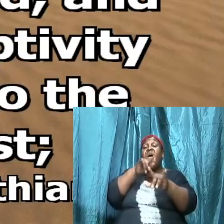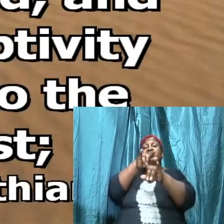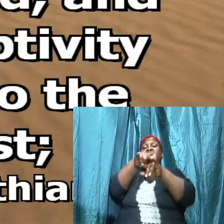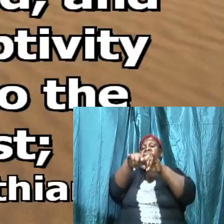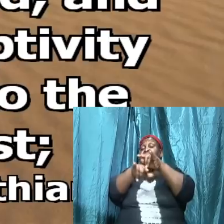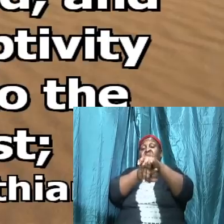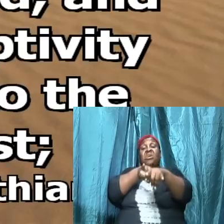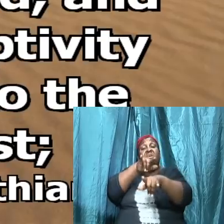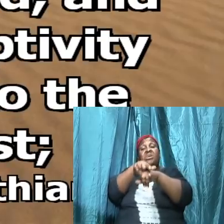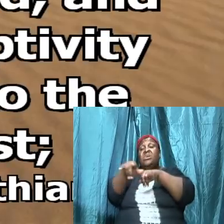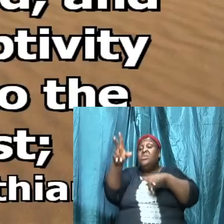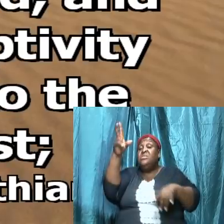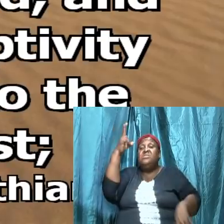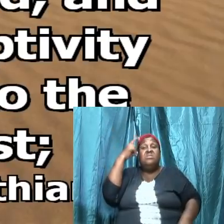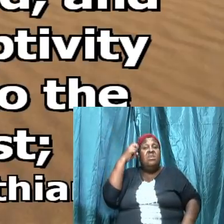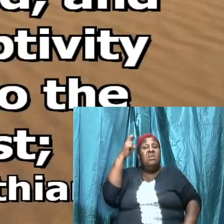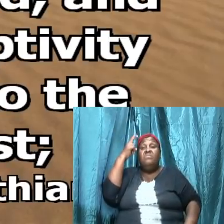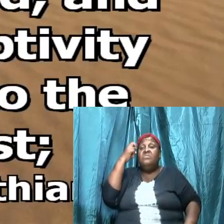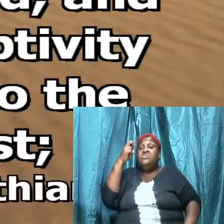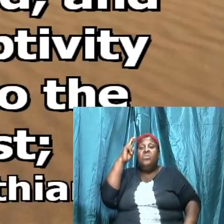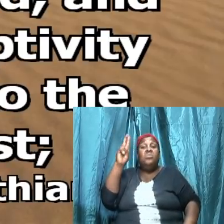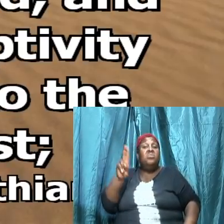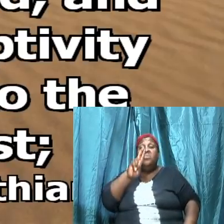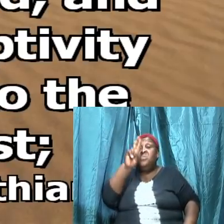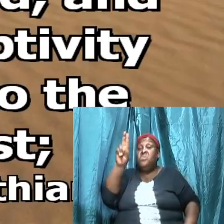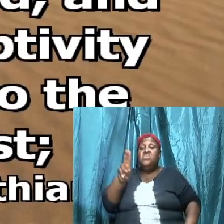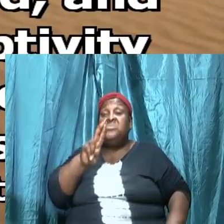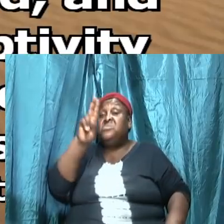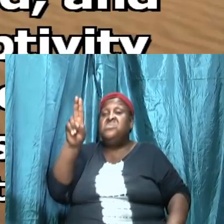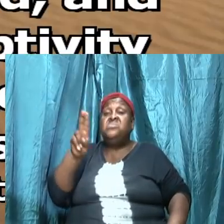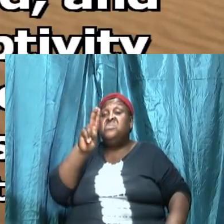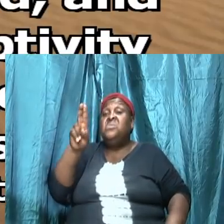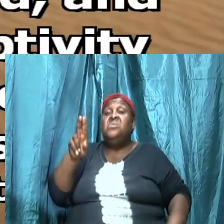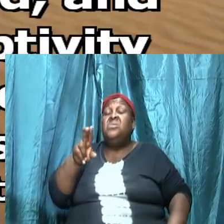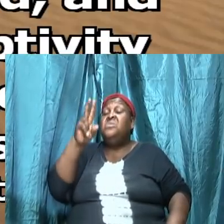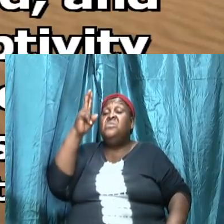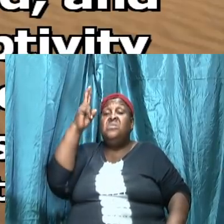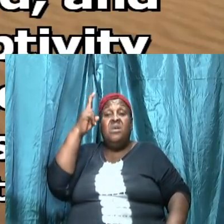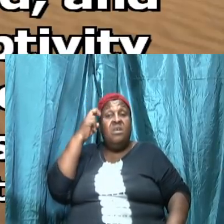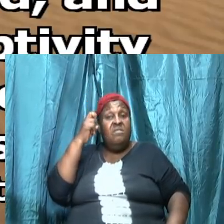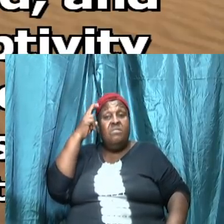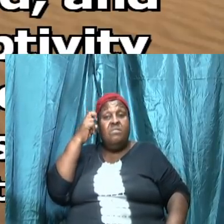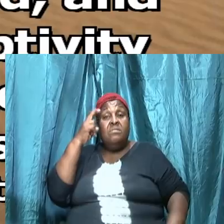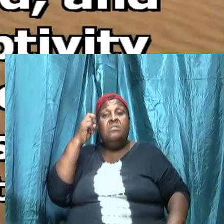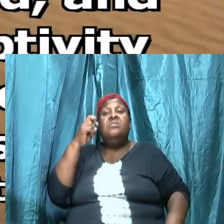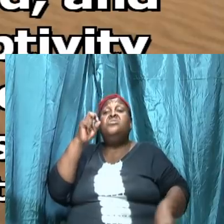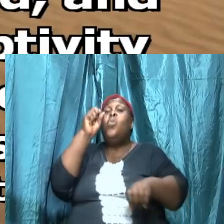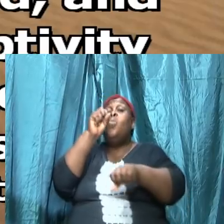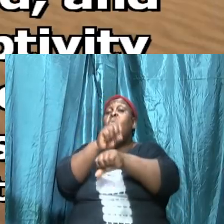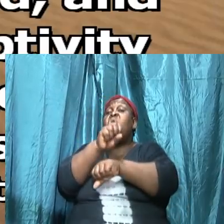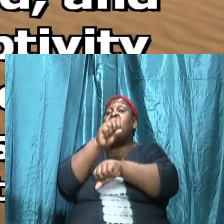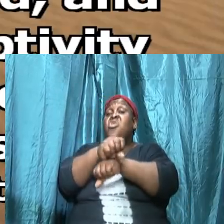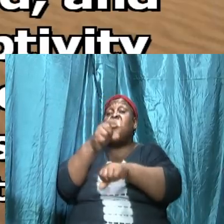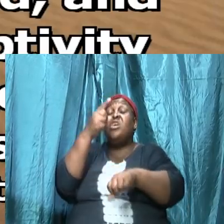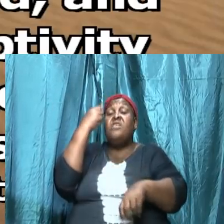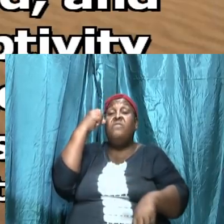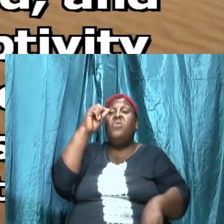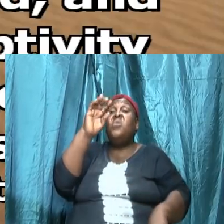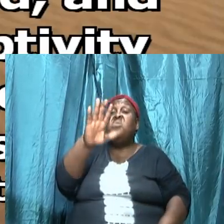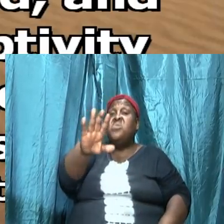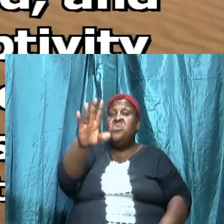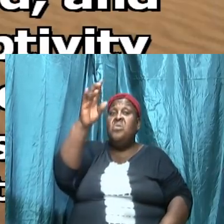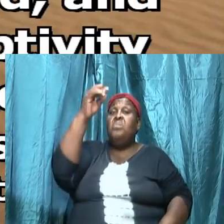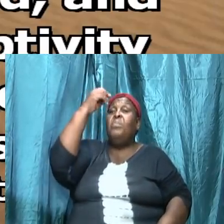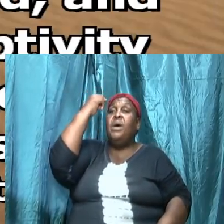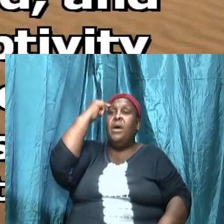come with whatever trickery he's going to use he's on a road and that road is leading brothers